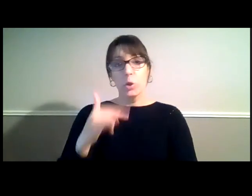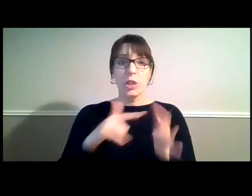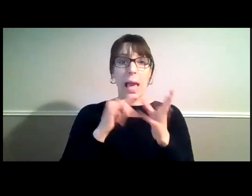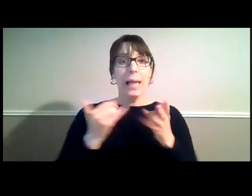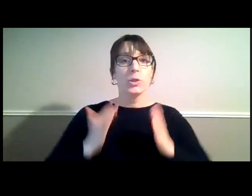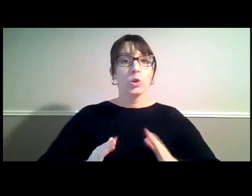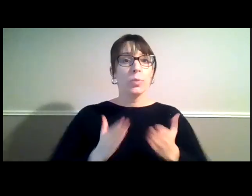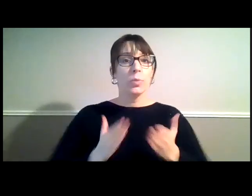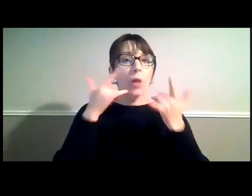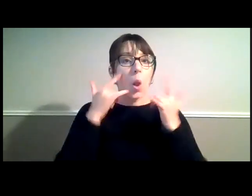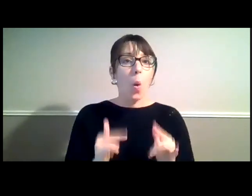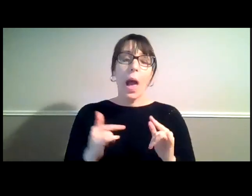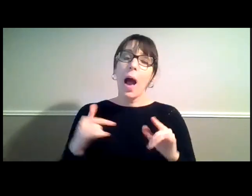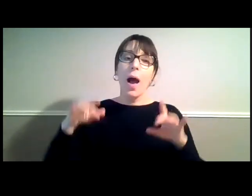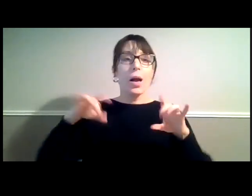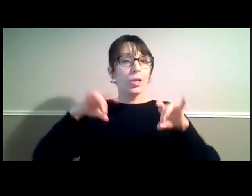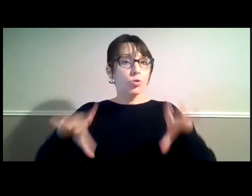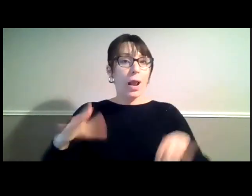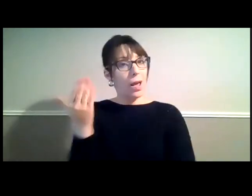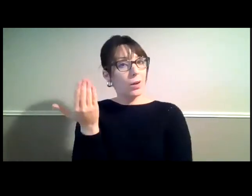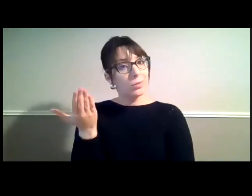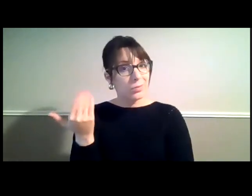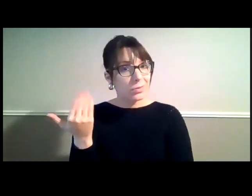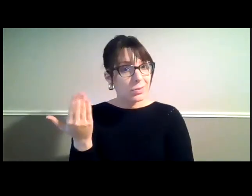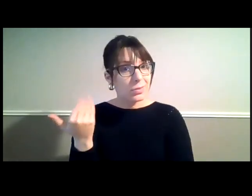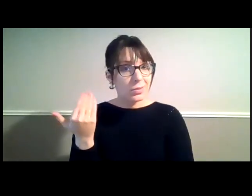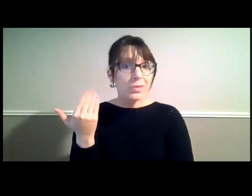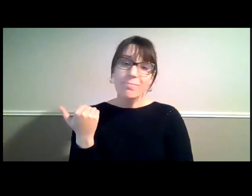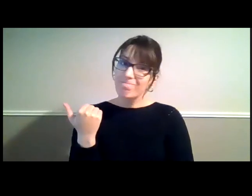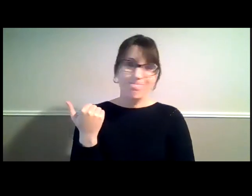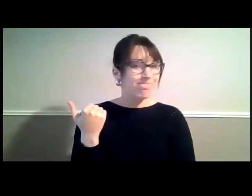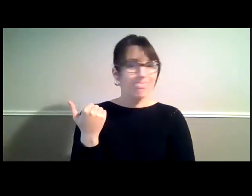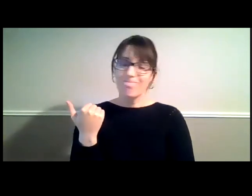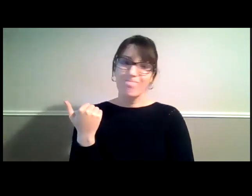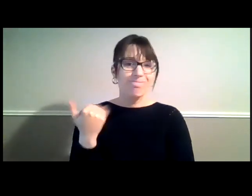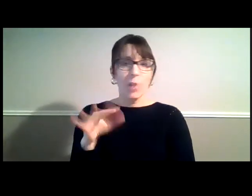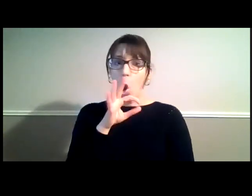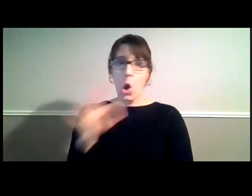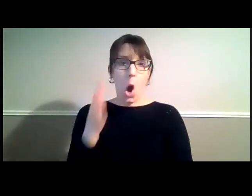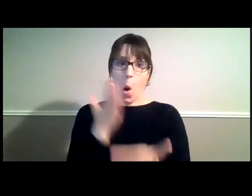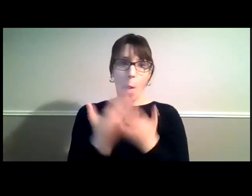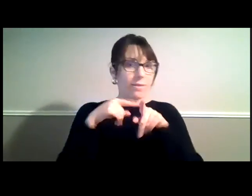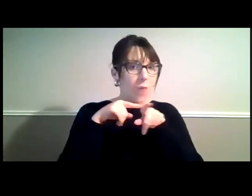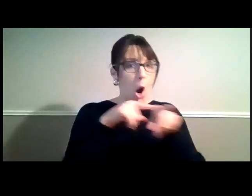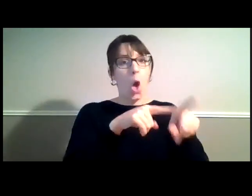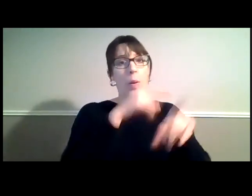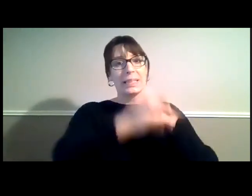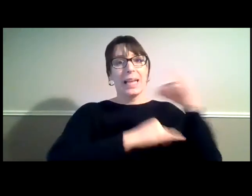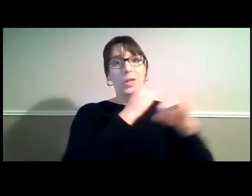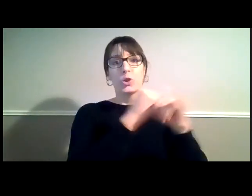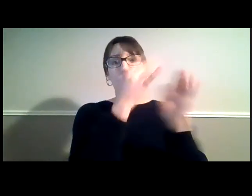Australia more recently has been more notable for its non-compliance with international conventions